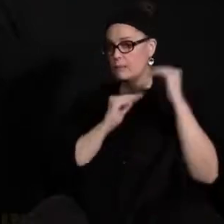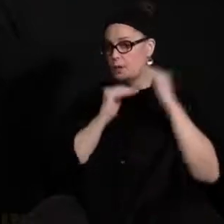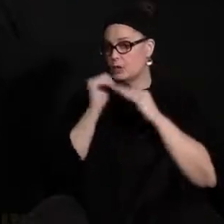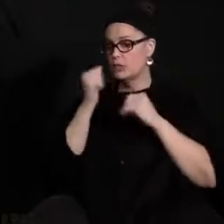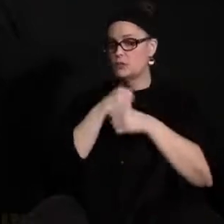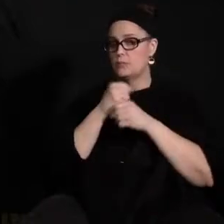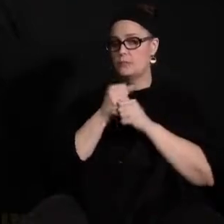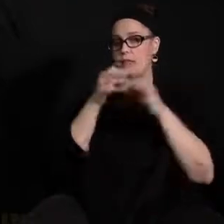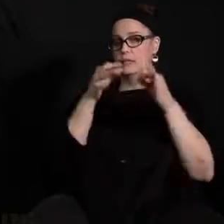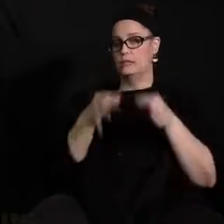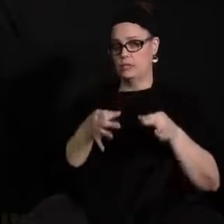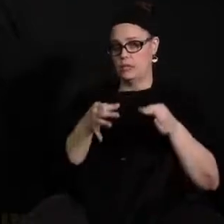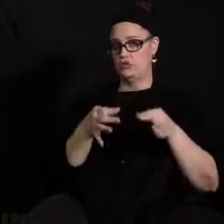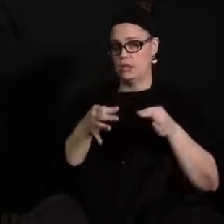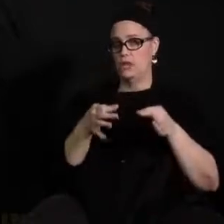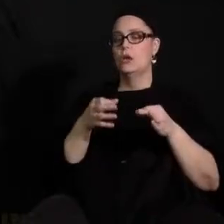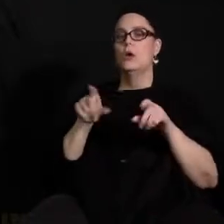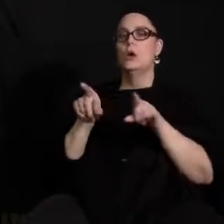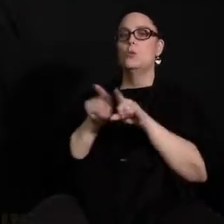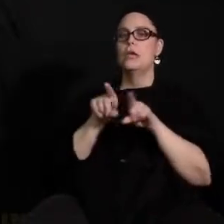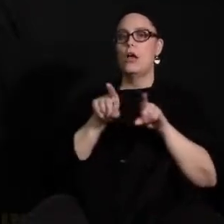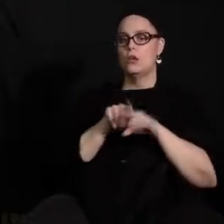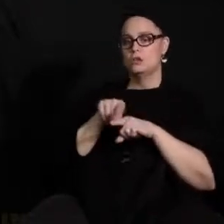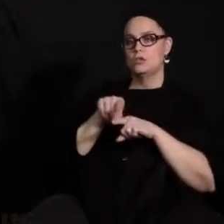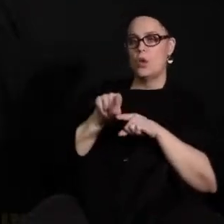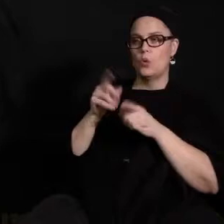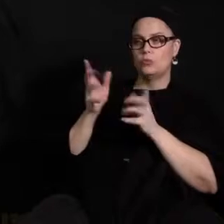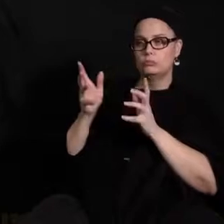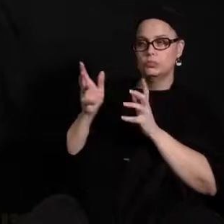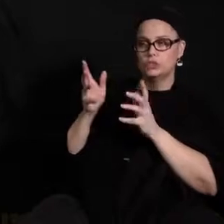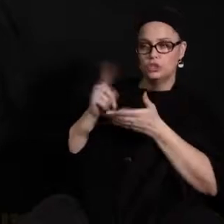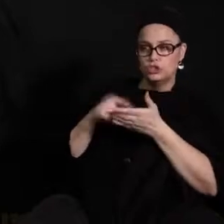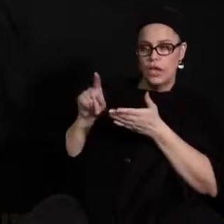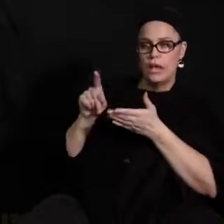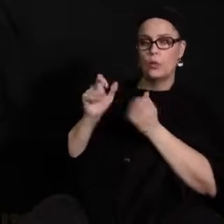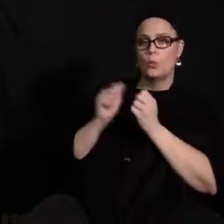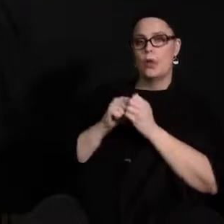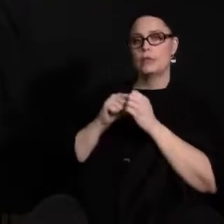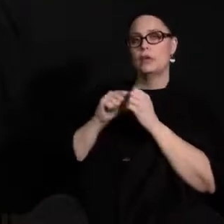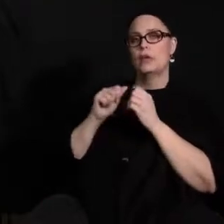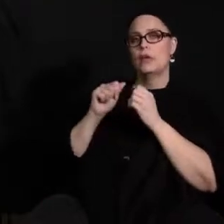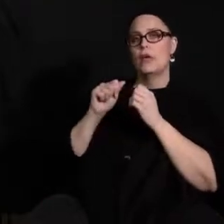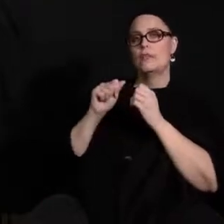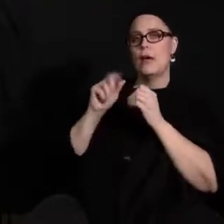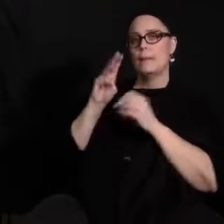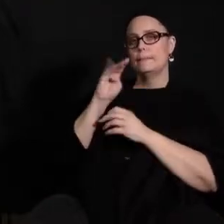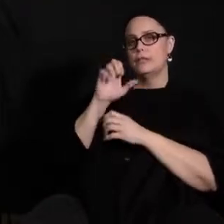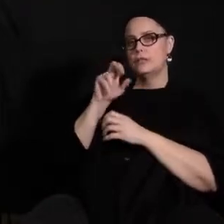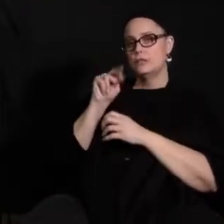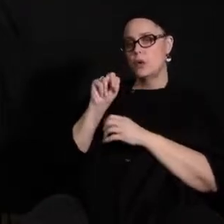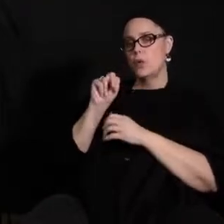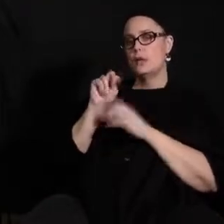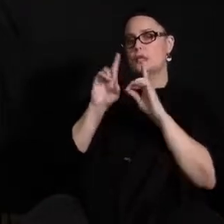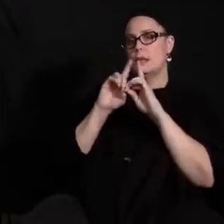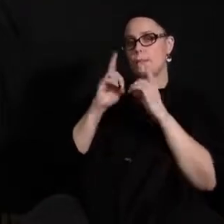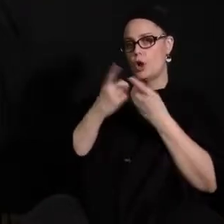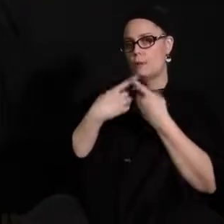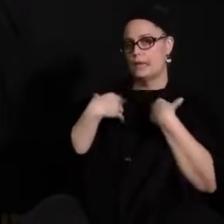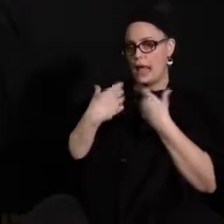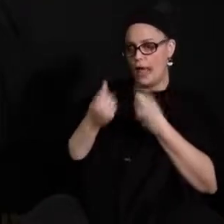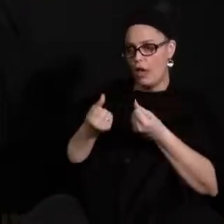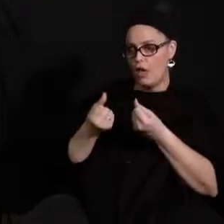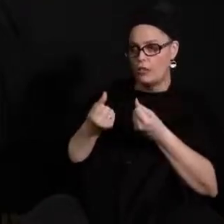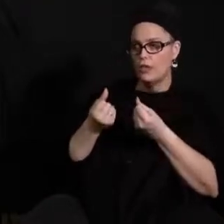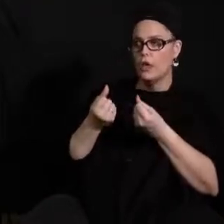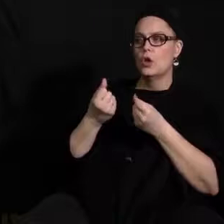at making decisions we also consult with the minnesota department of health as needed and kind of lean into their expertise and their guideline recommendations